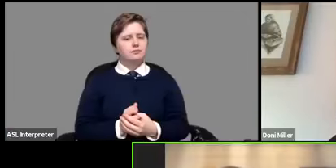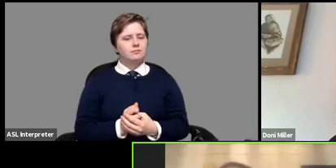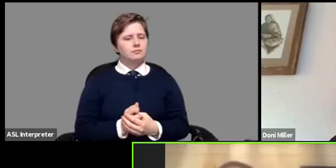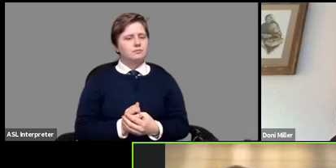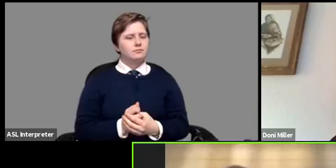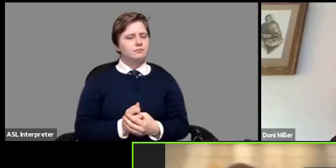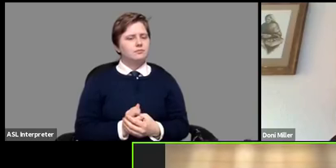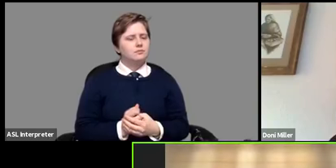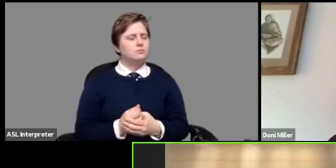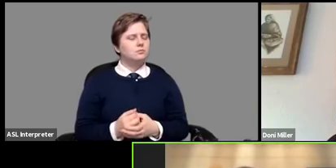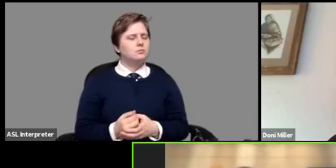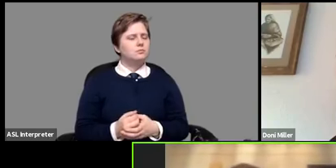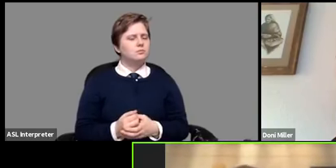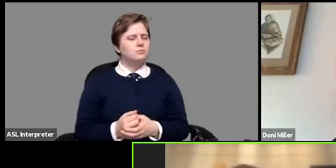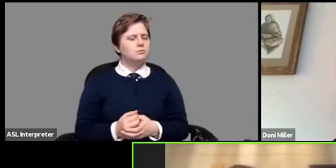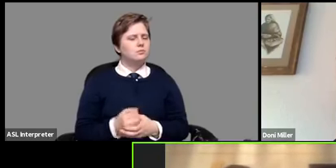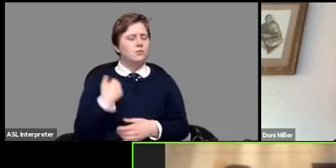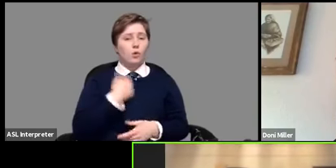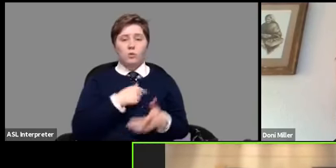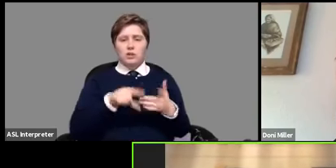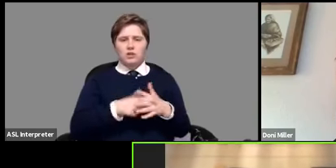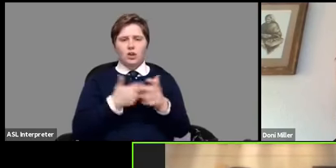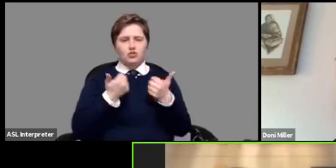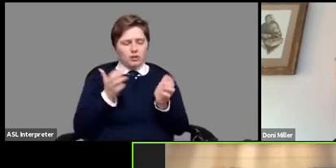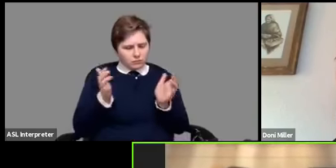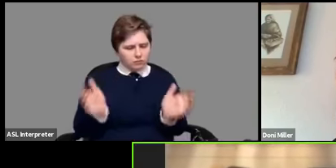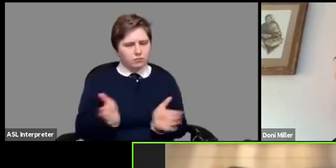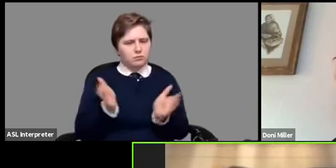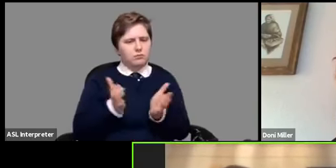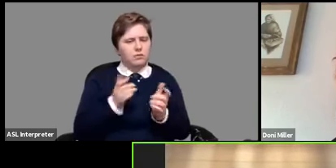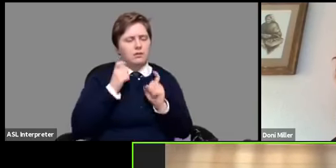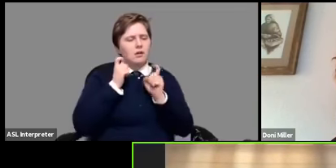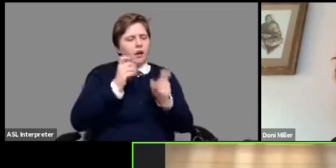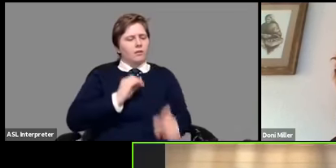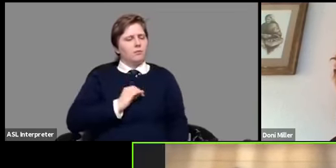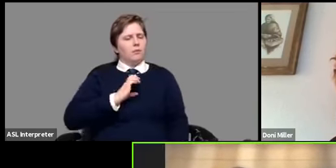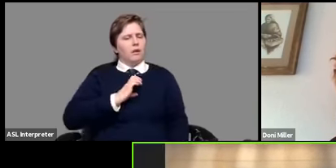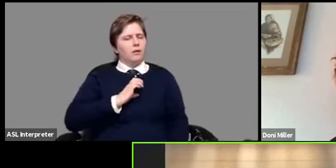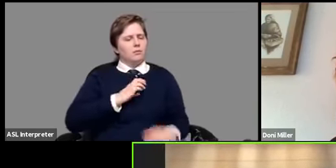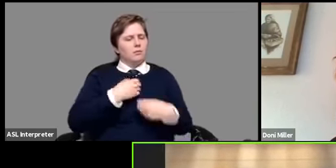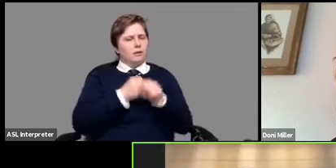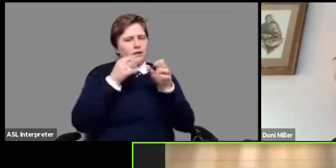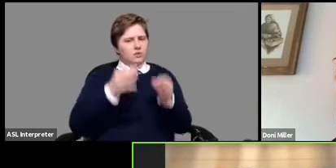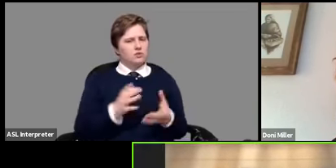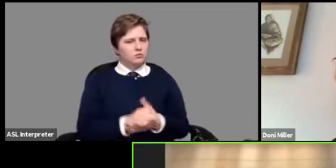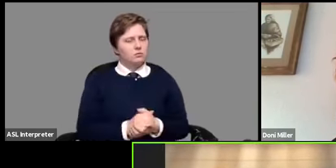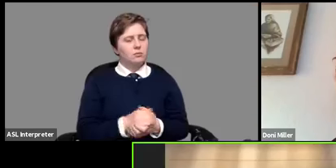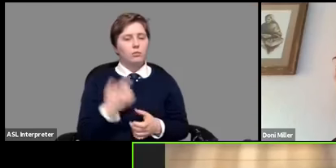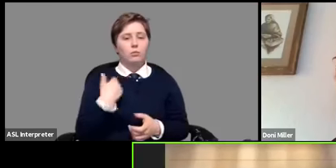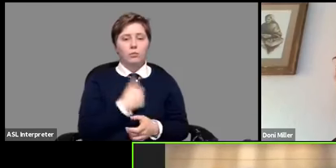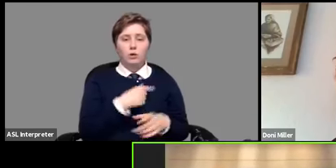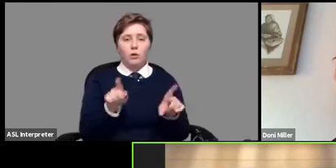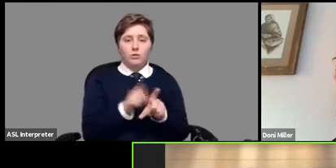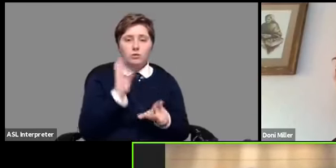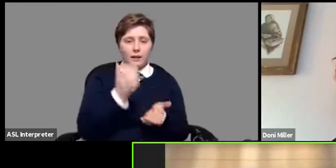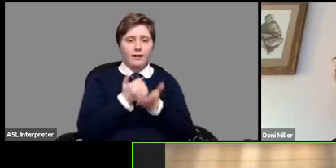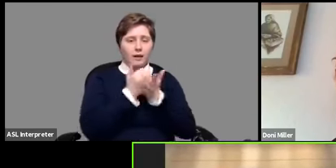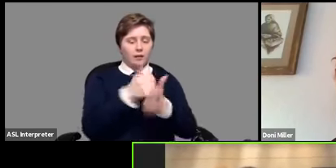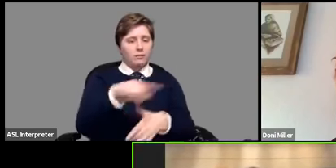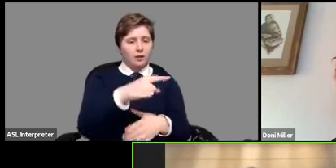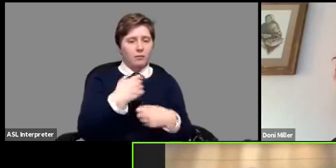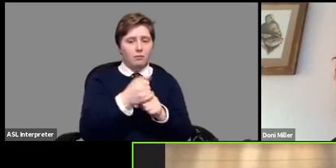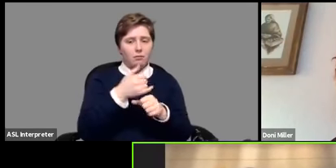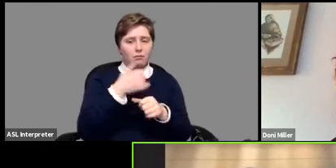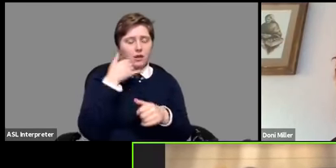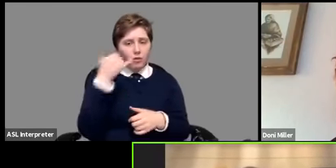well we start by trying to uplift our clients giving them the confidence to make those calls we will even assist them with making those calls